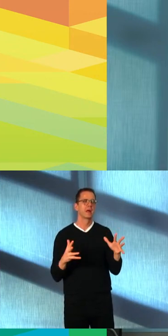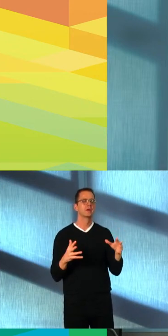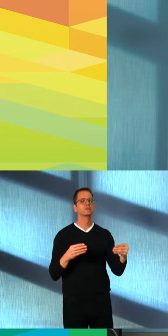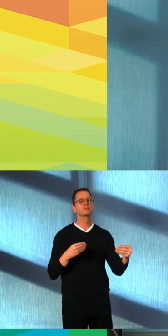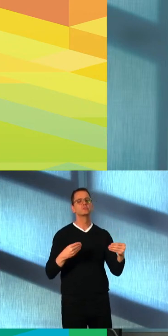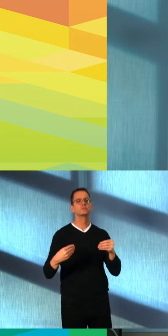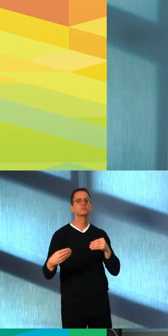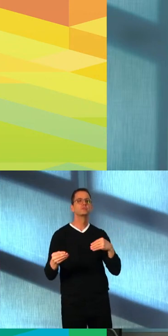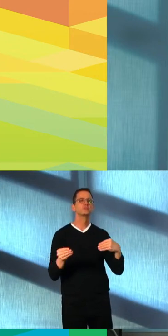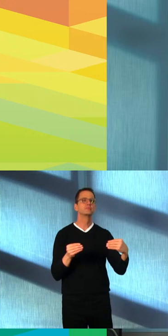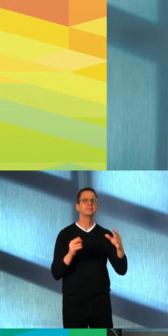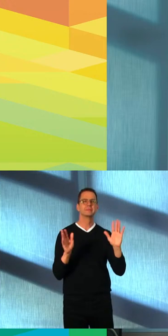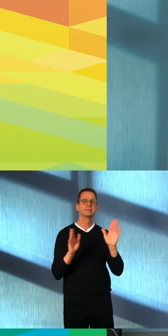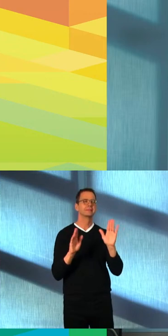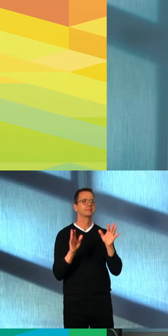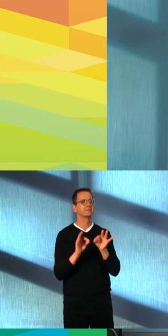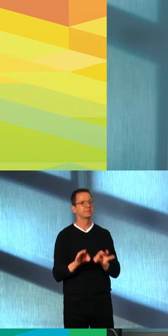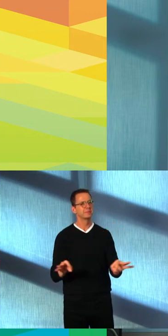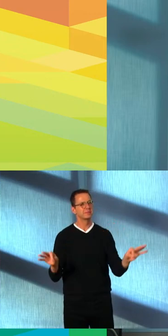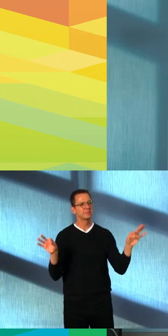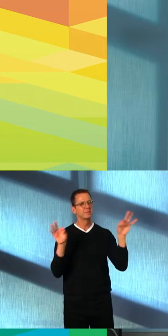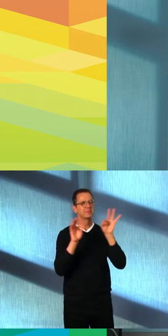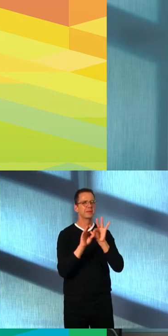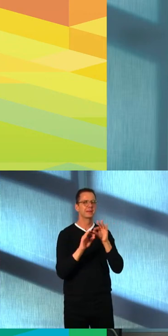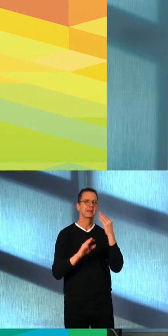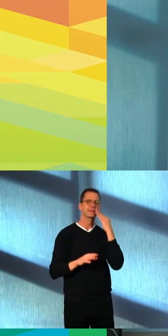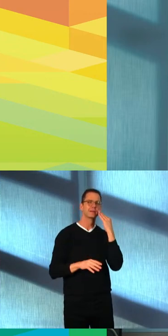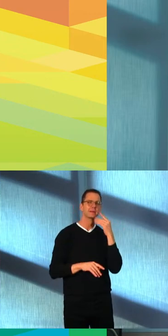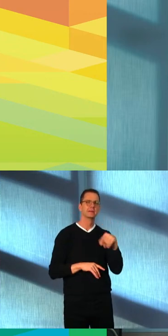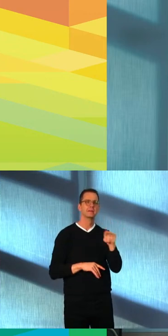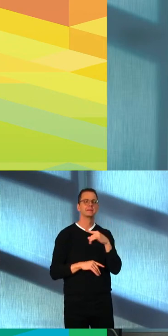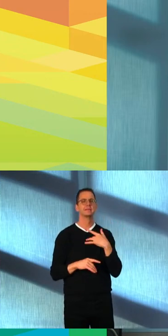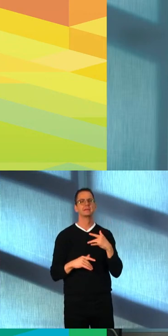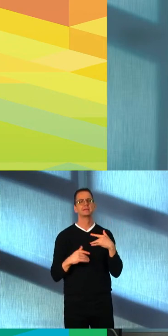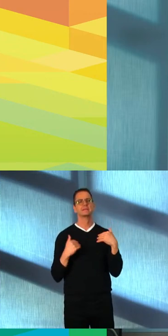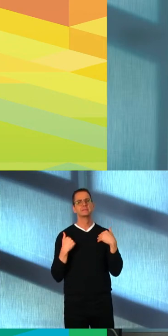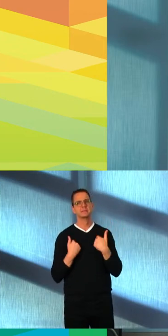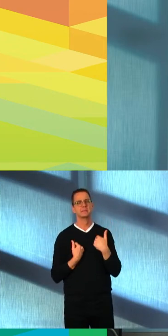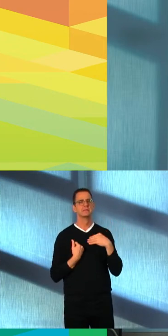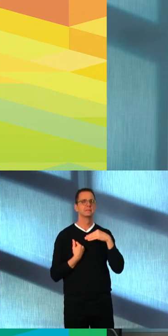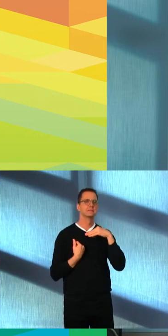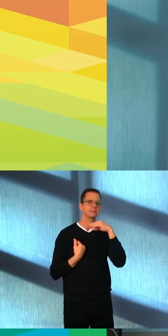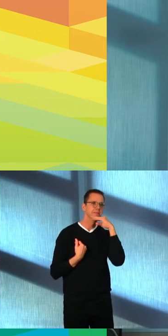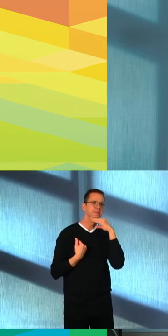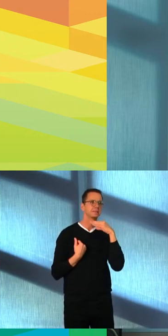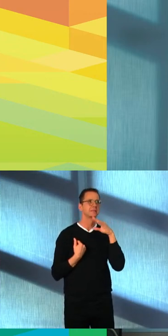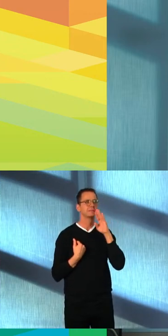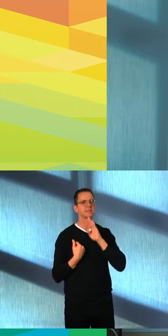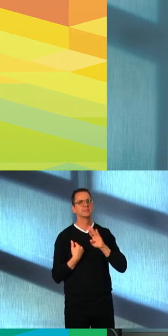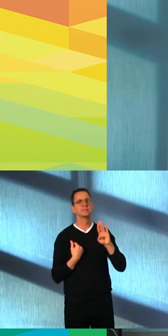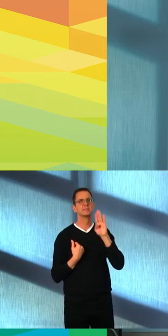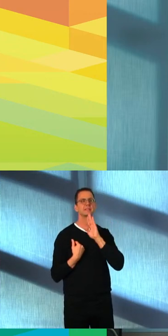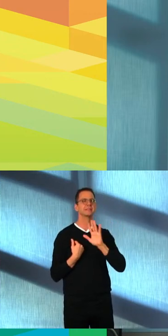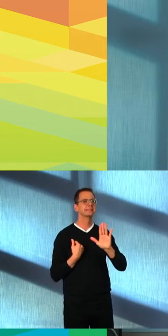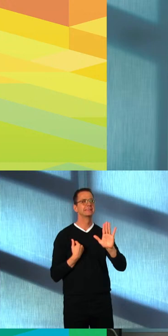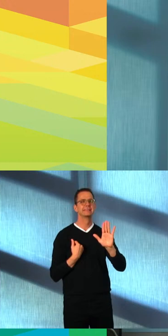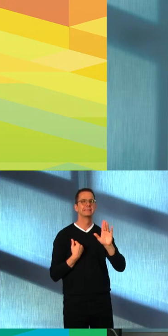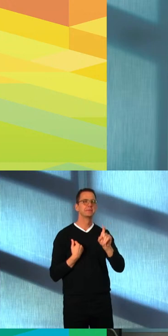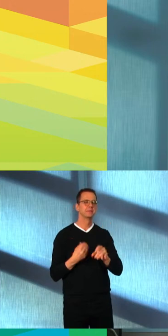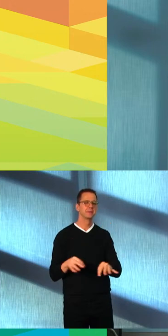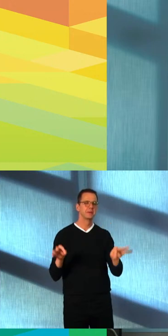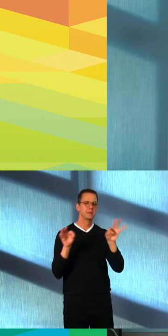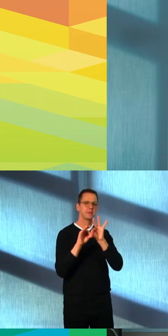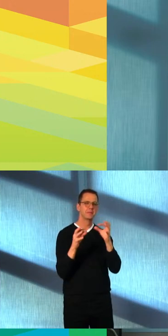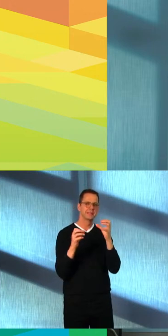frustrated as we may be. Hospital intensive care units are beginning to fill again. Caregivers are